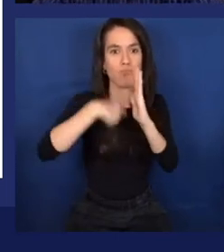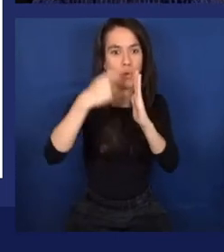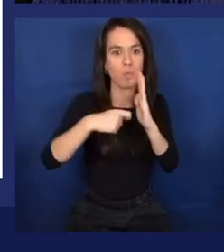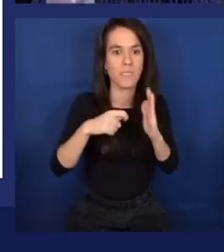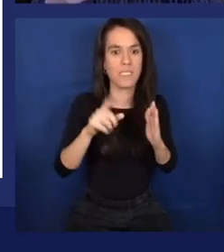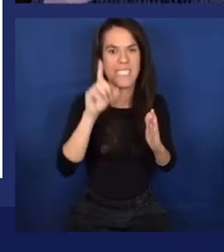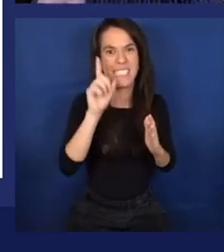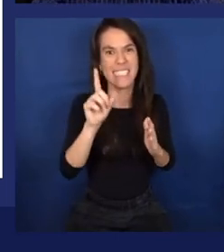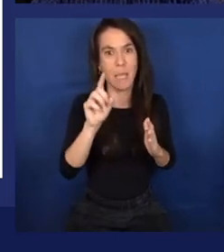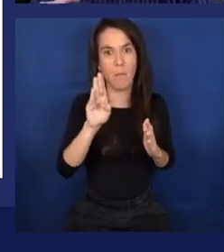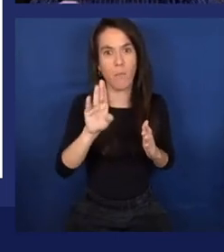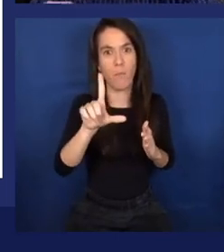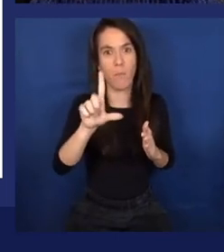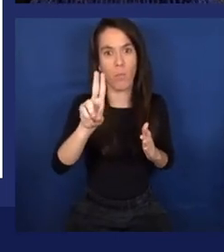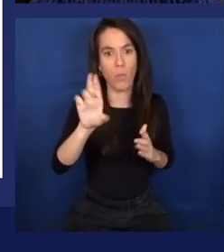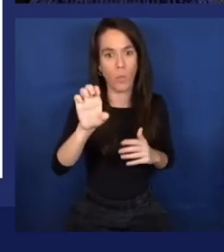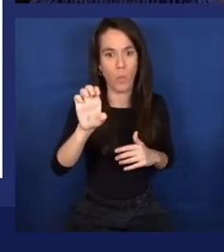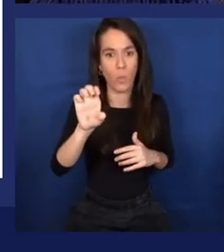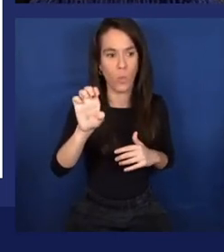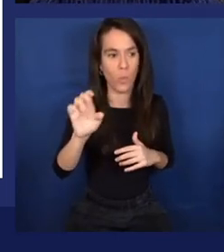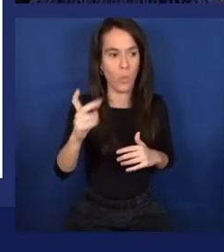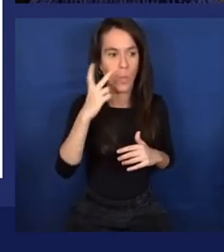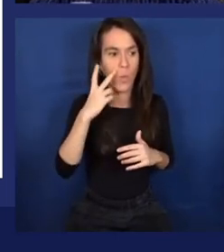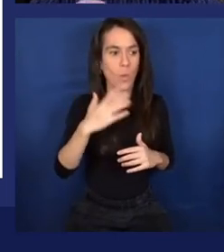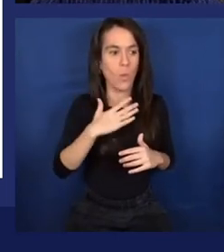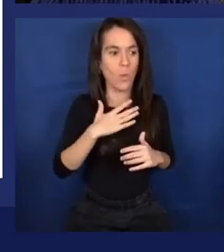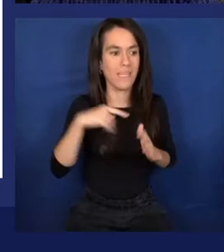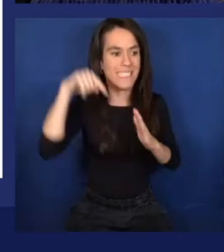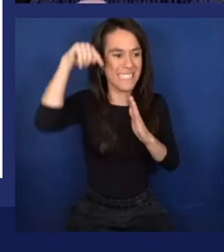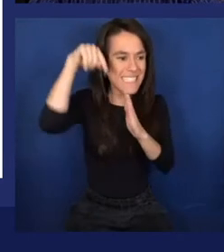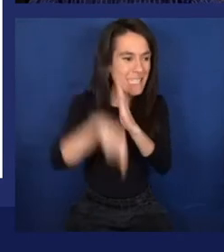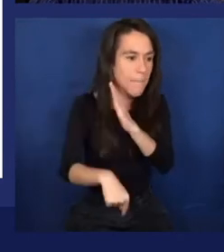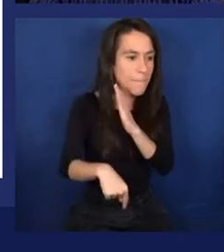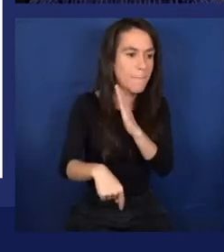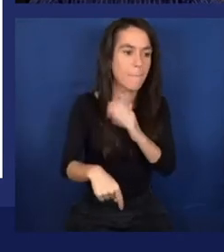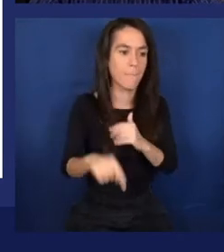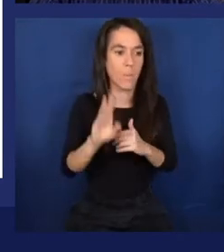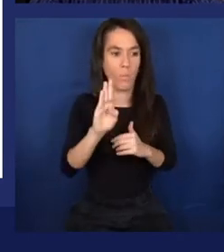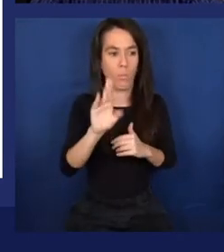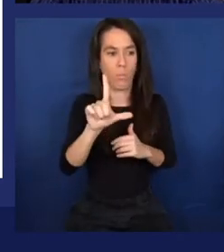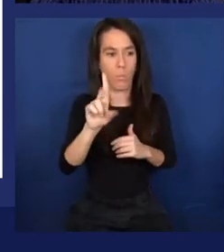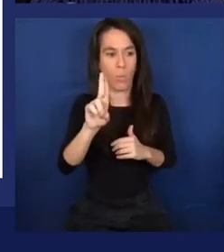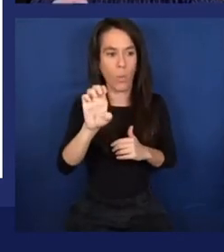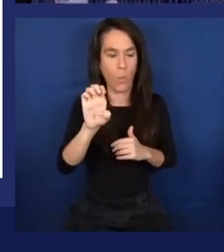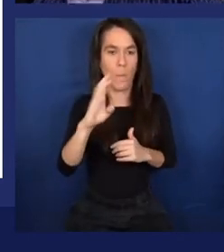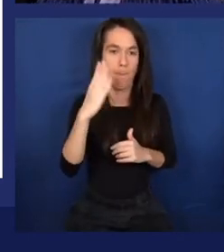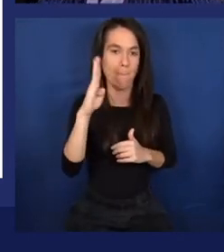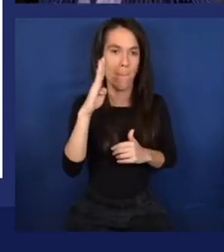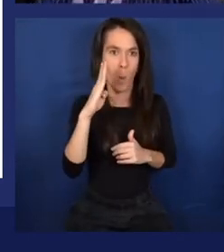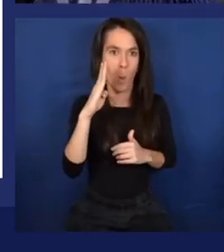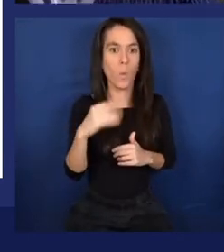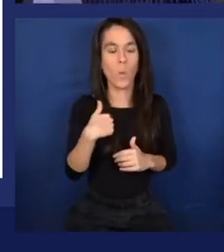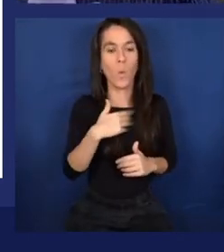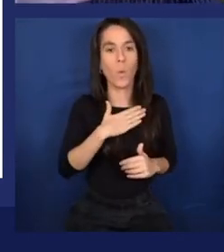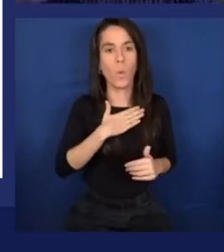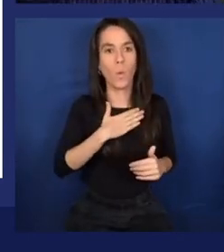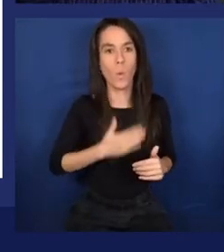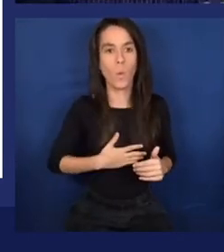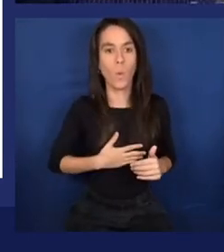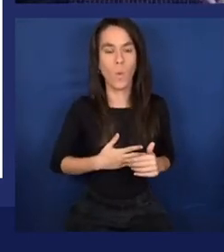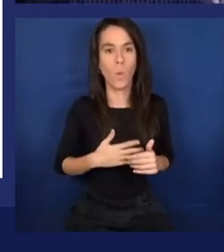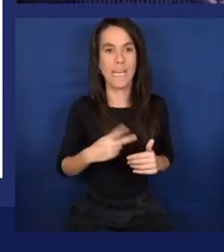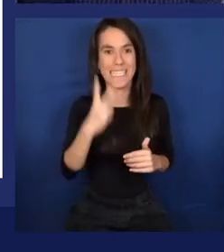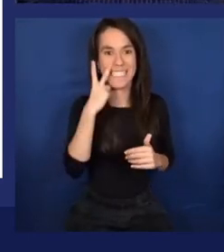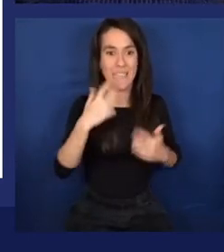And it was to make a grand master class chess player. Now, the performance of this machine, you can see the